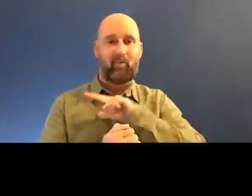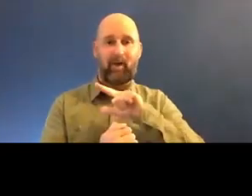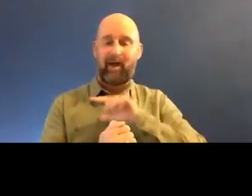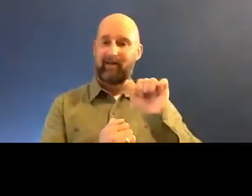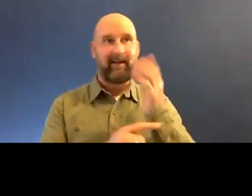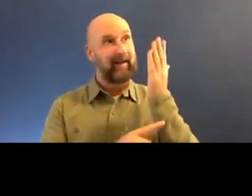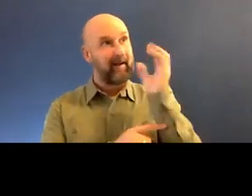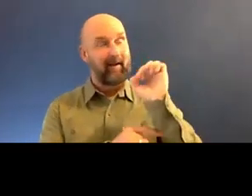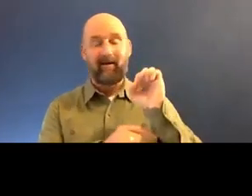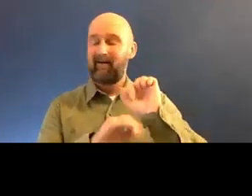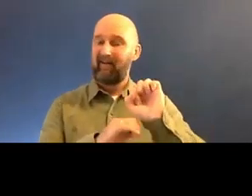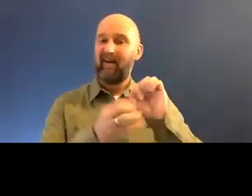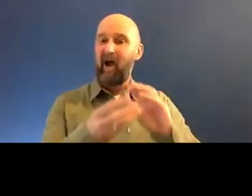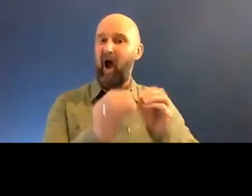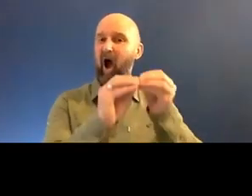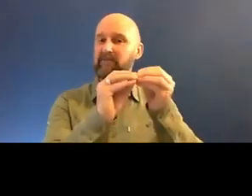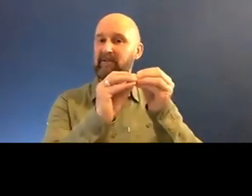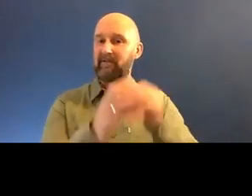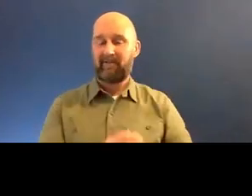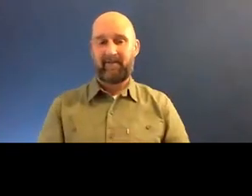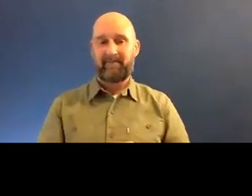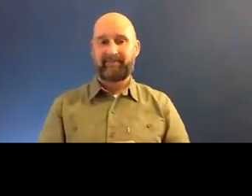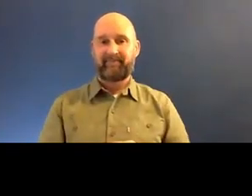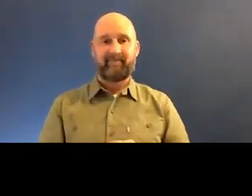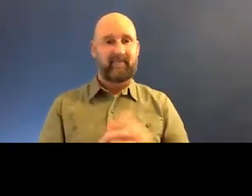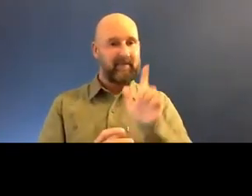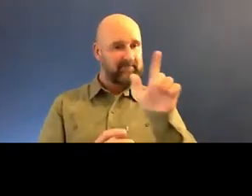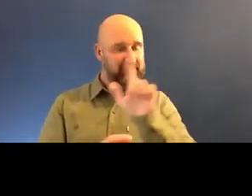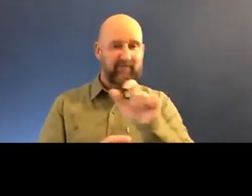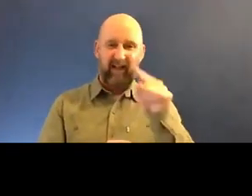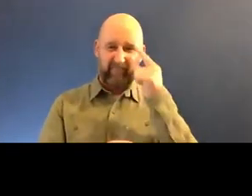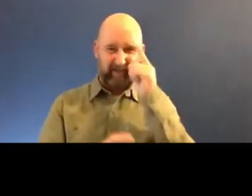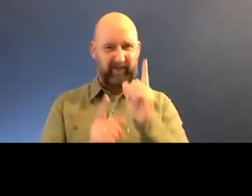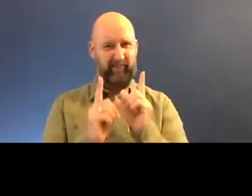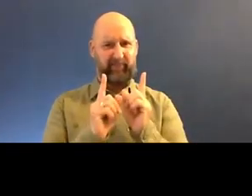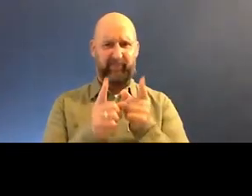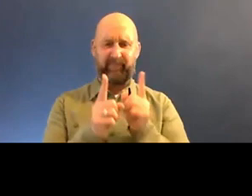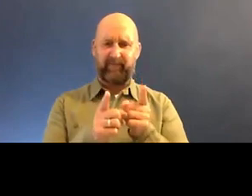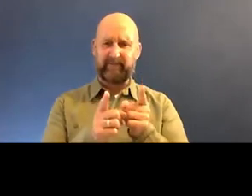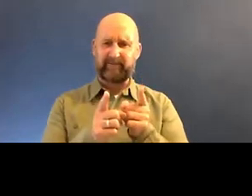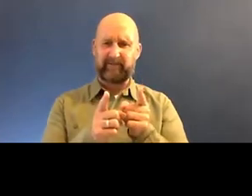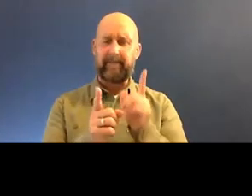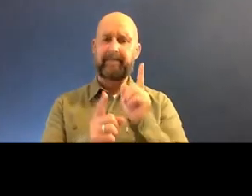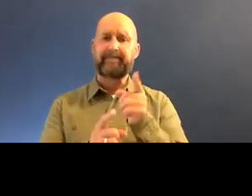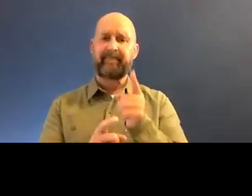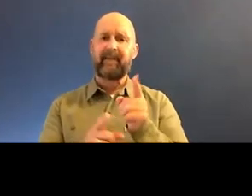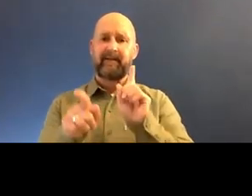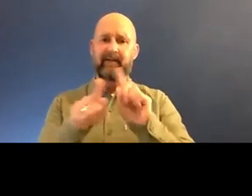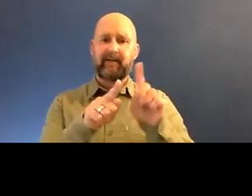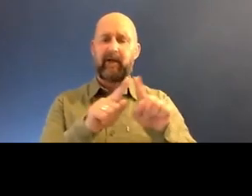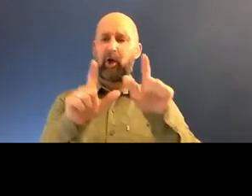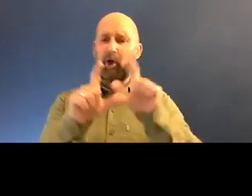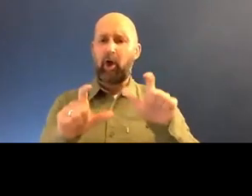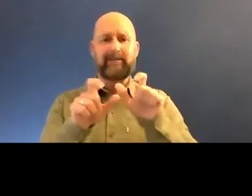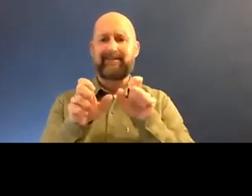I've spent a lot of time dabbing around with calligraphy. I think this, using different type of colors and